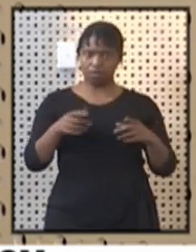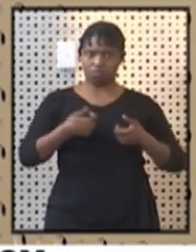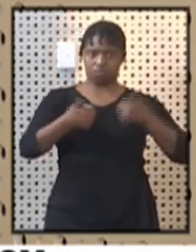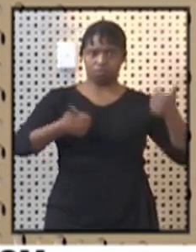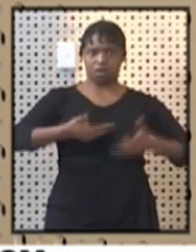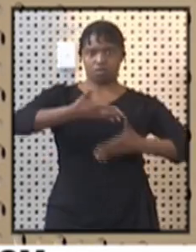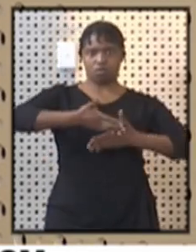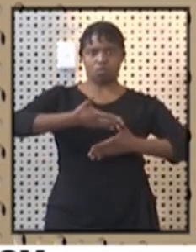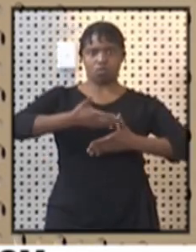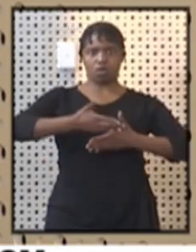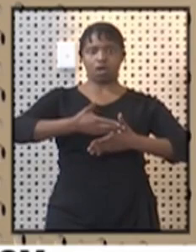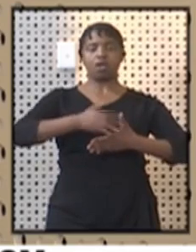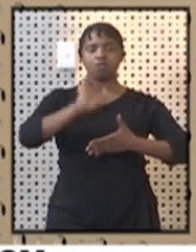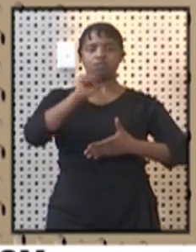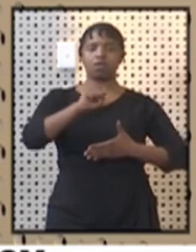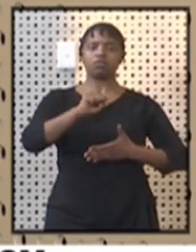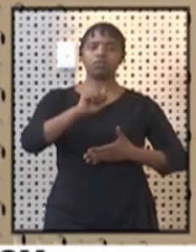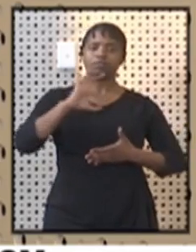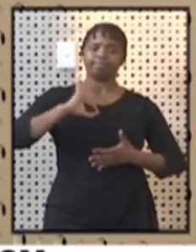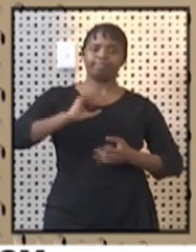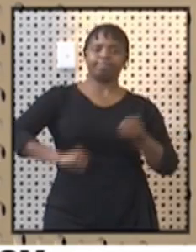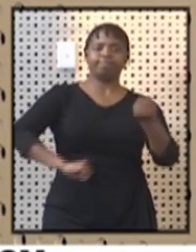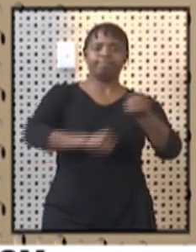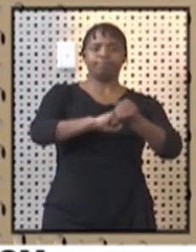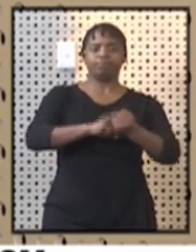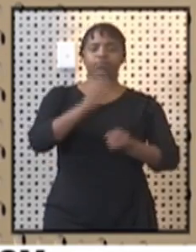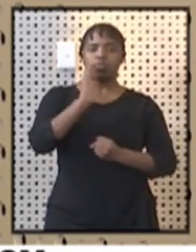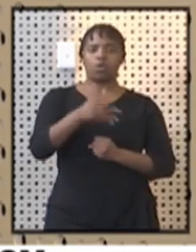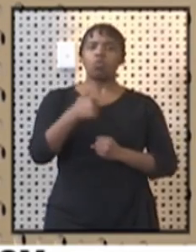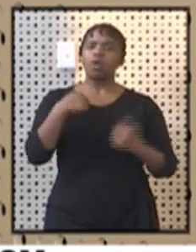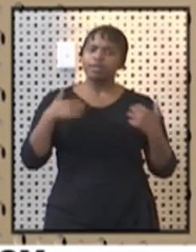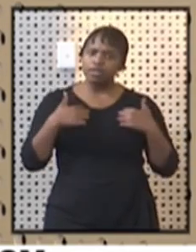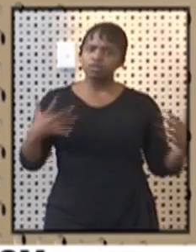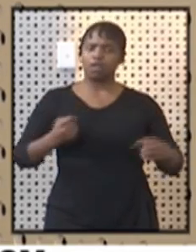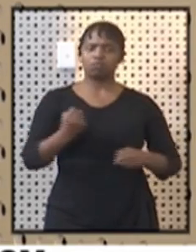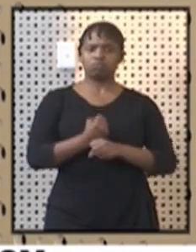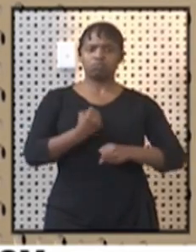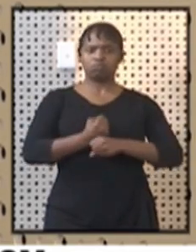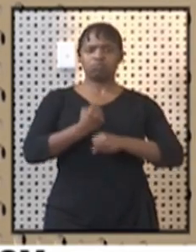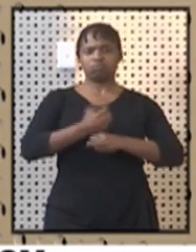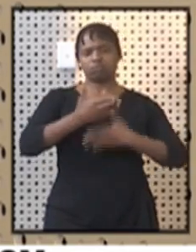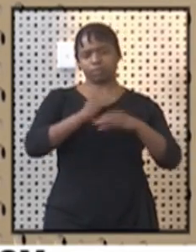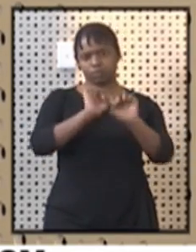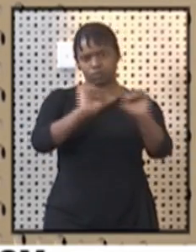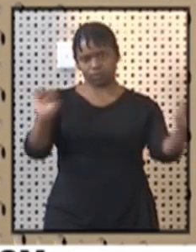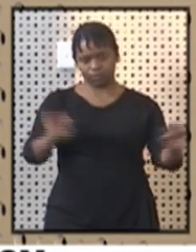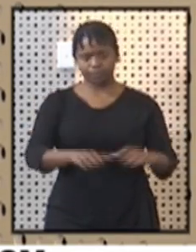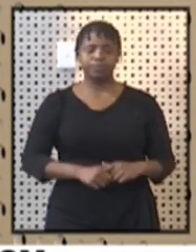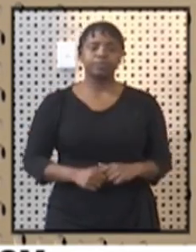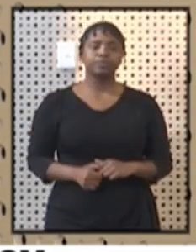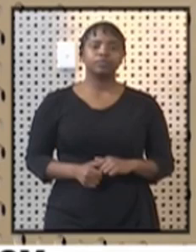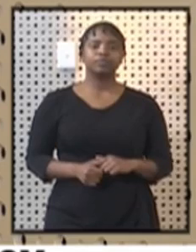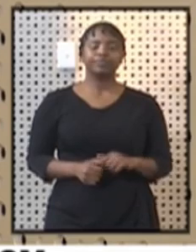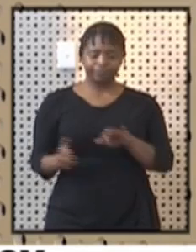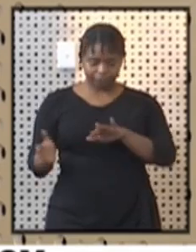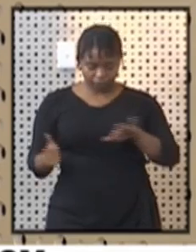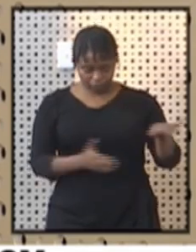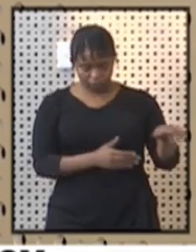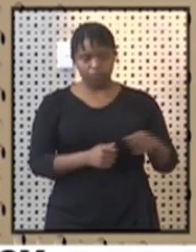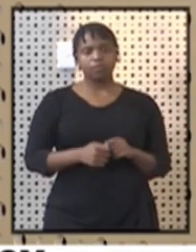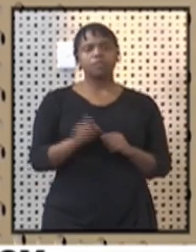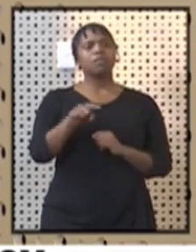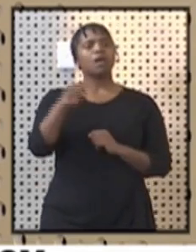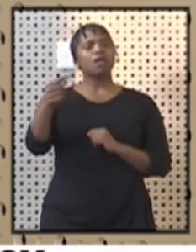work, they will be able to have this support so that they can start performing their duties. Other government relief